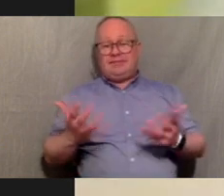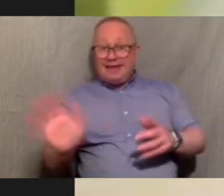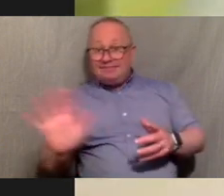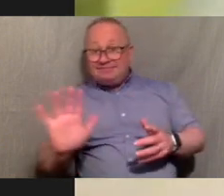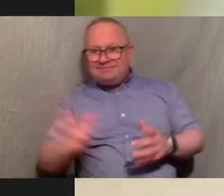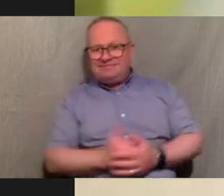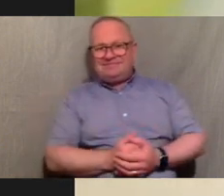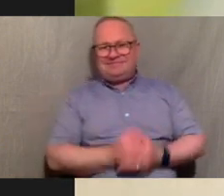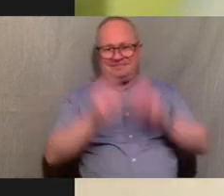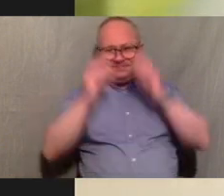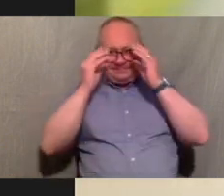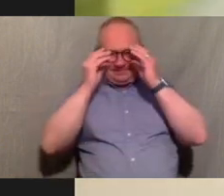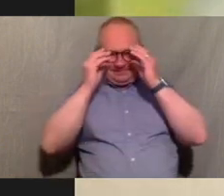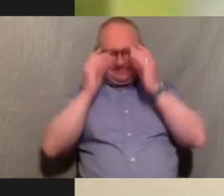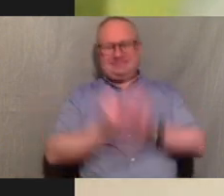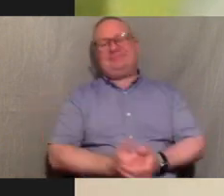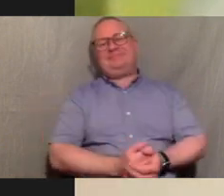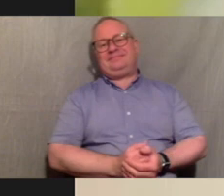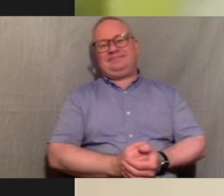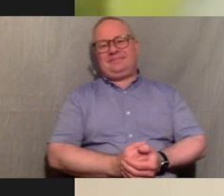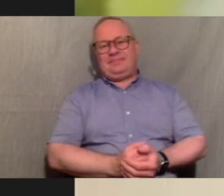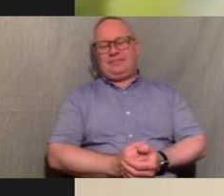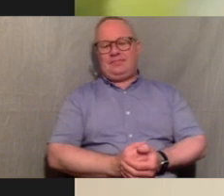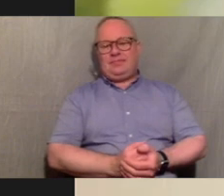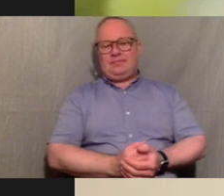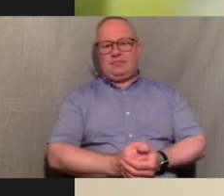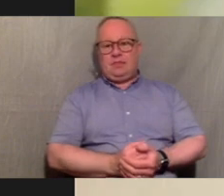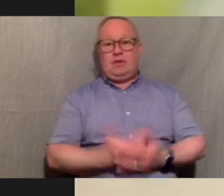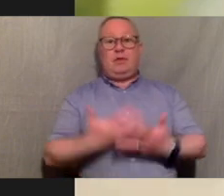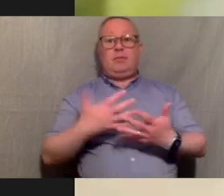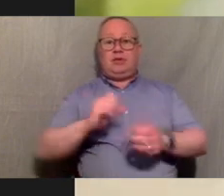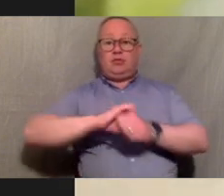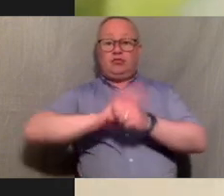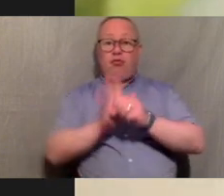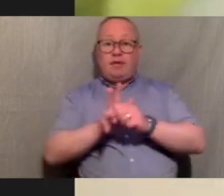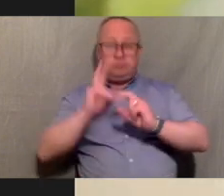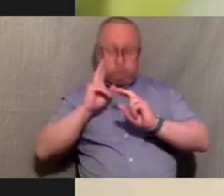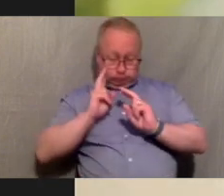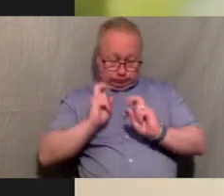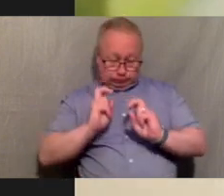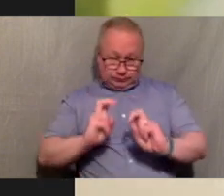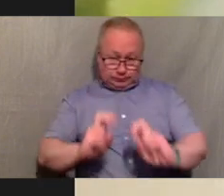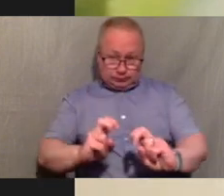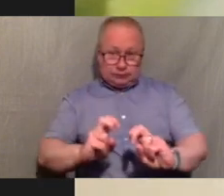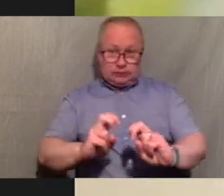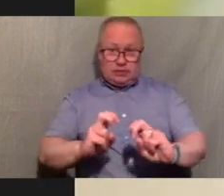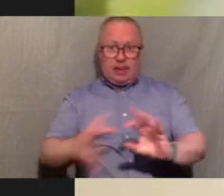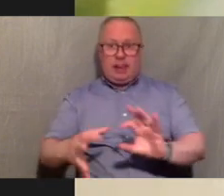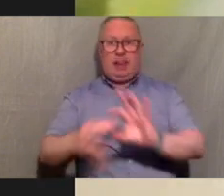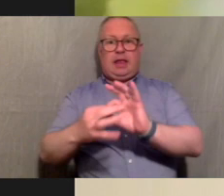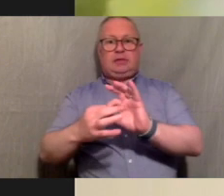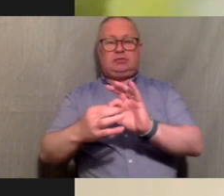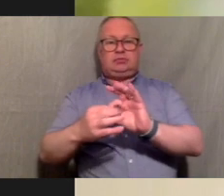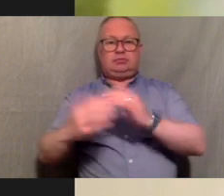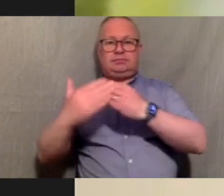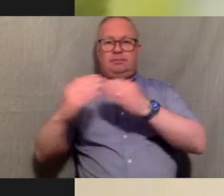no no hi so with all the research that was found out with the coronavirus in the BAME community i think it's a big thing that